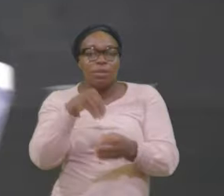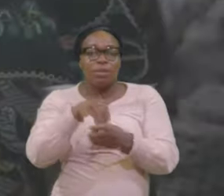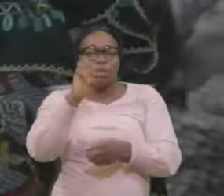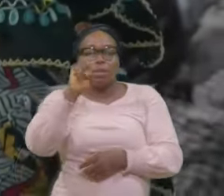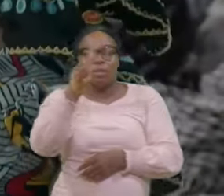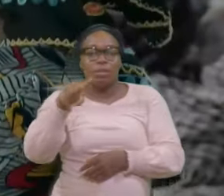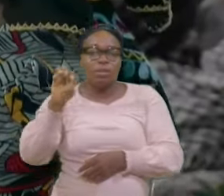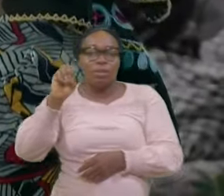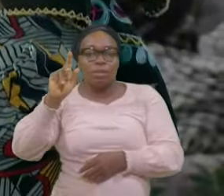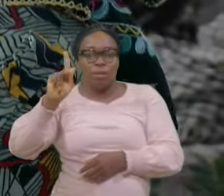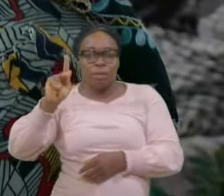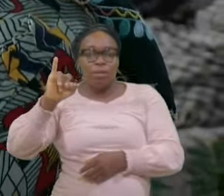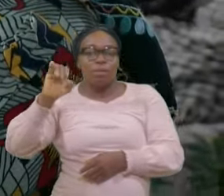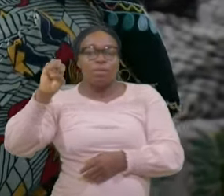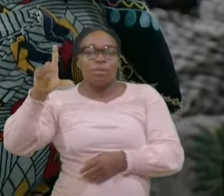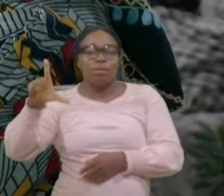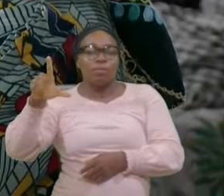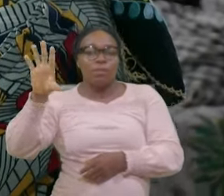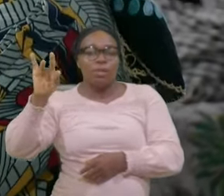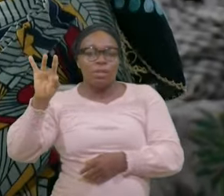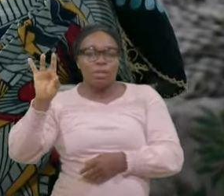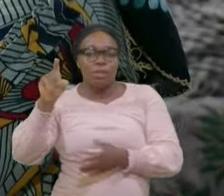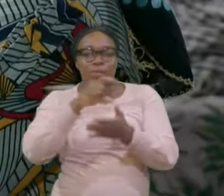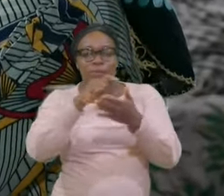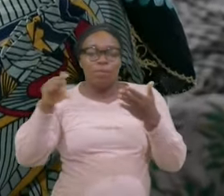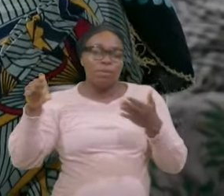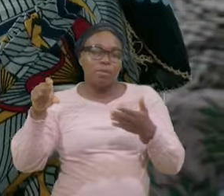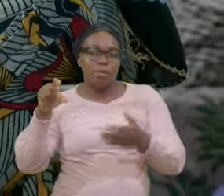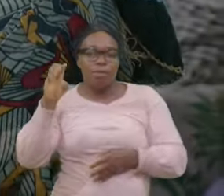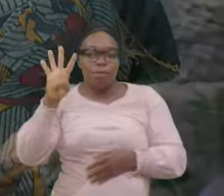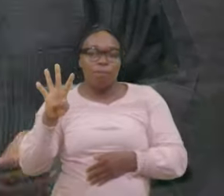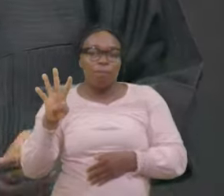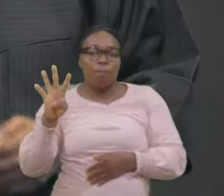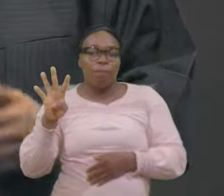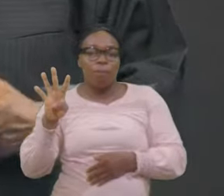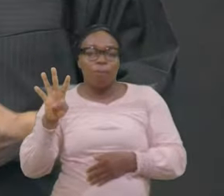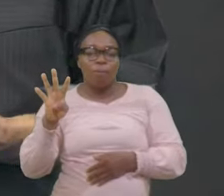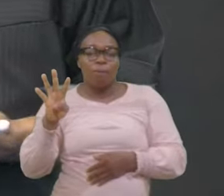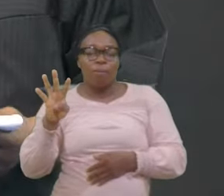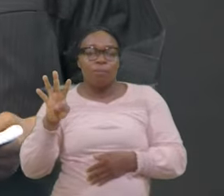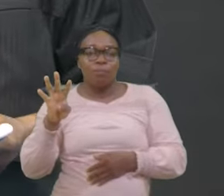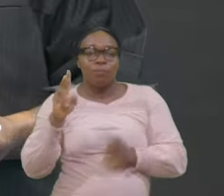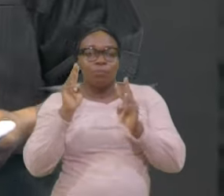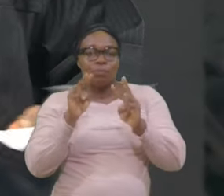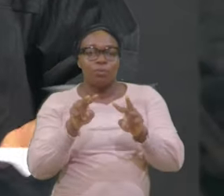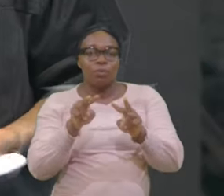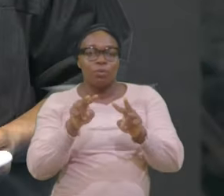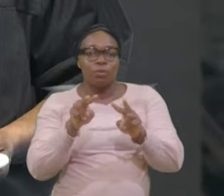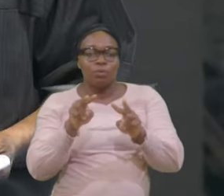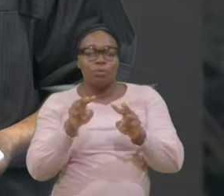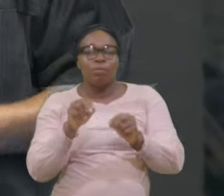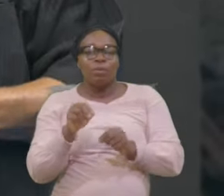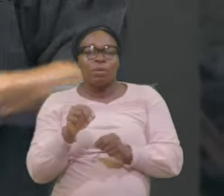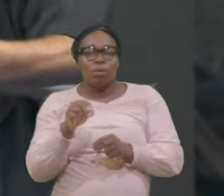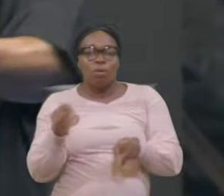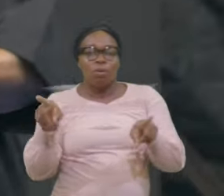Chapter 18 I'm Reading From Verse 4 Behold All Souls Are Mine